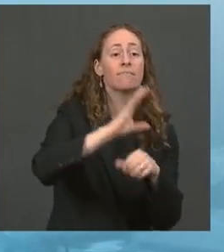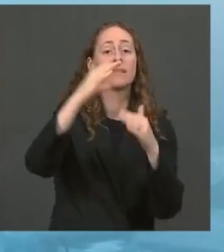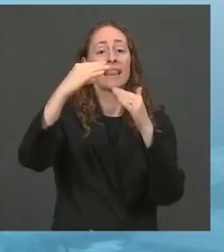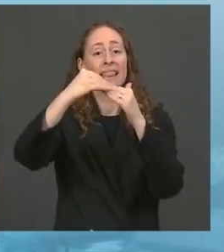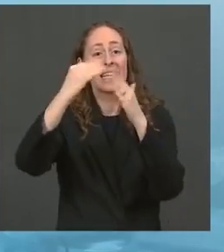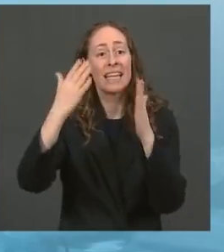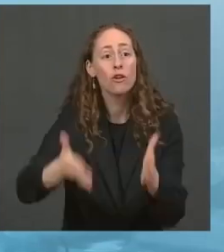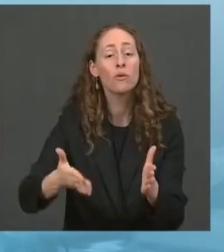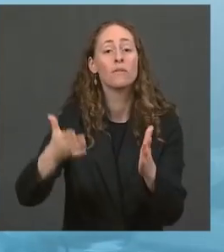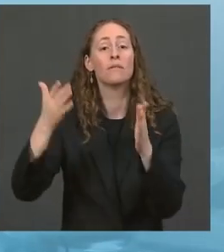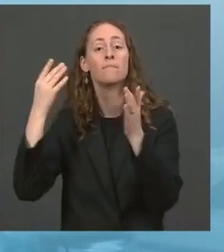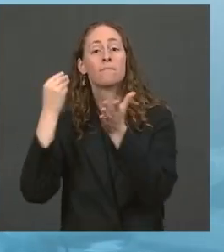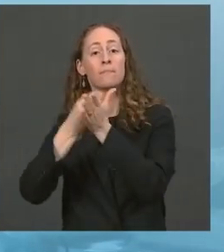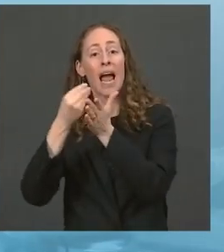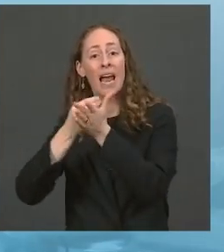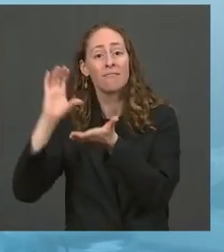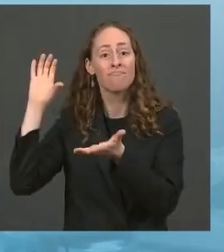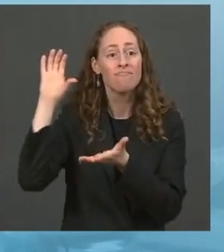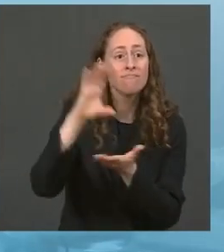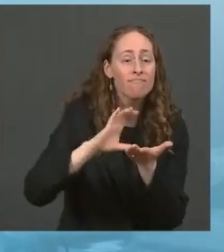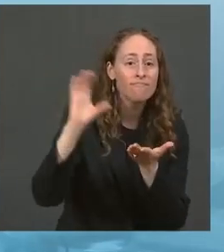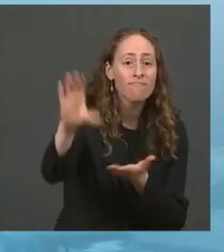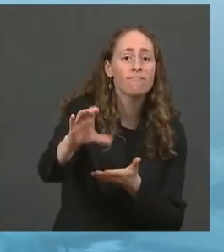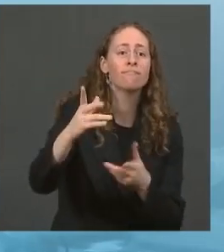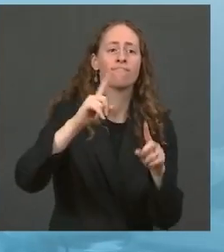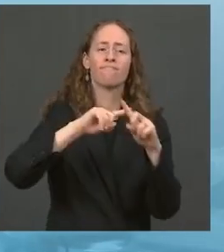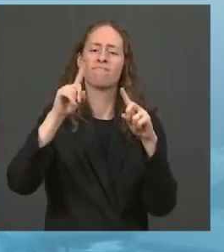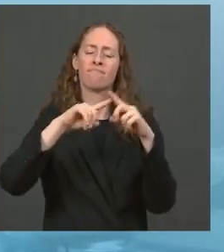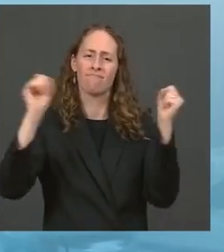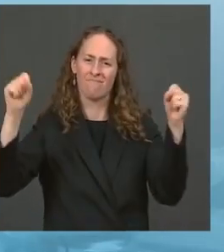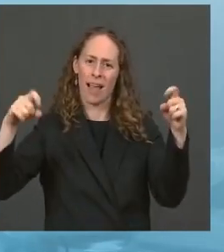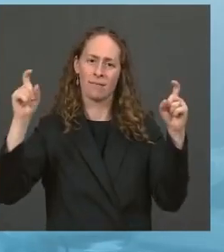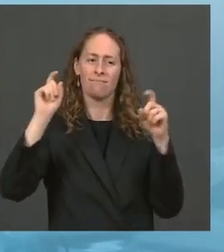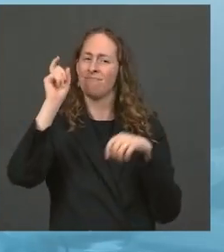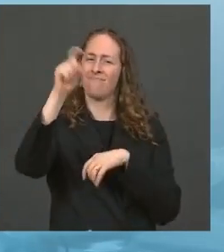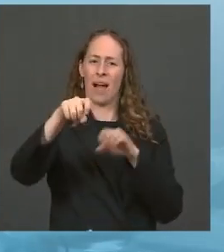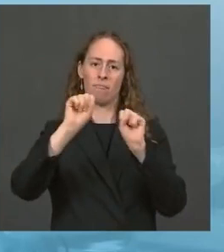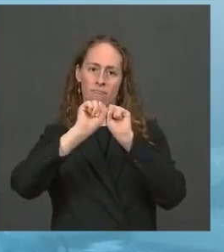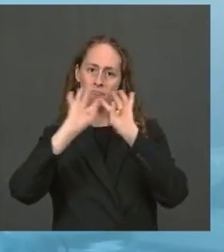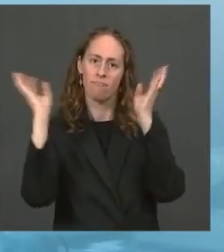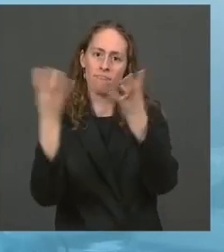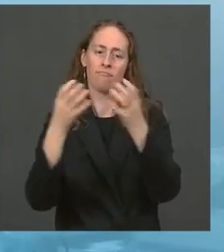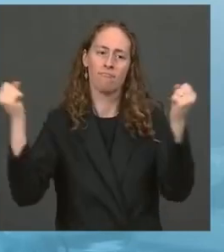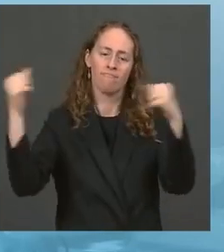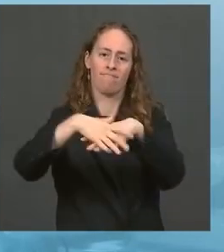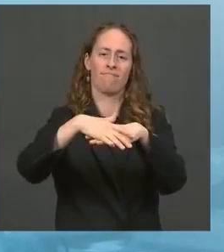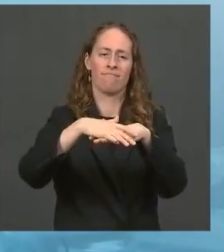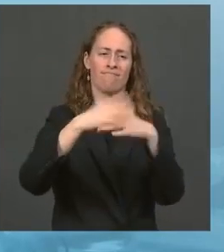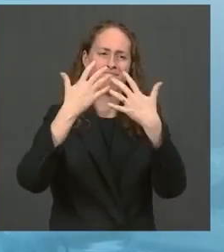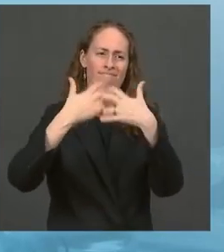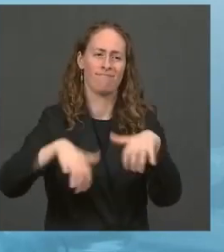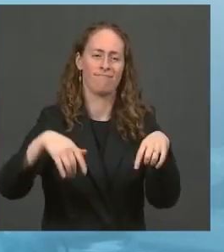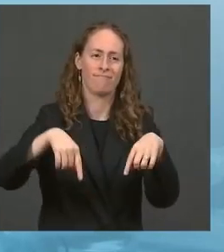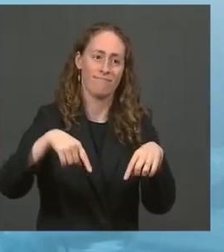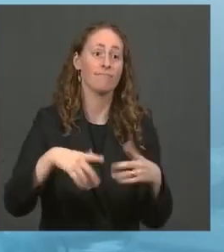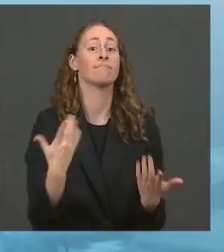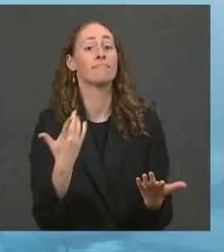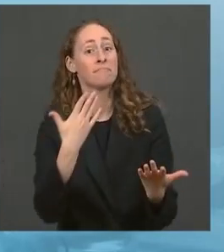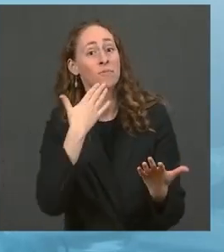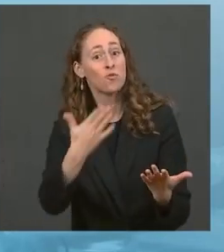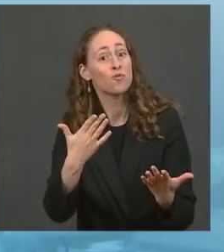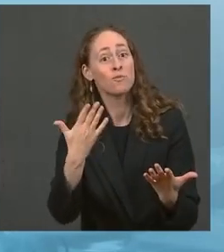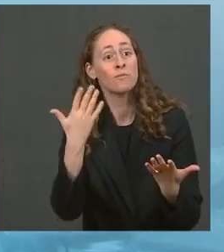This is an all-hands-on-deck crisis. And the good news is we know how to beat this pandemic. Vaccines,